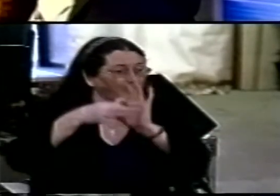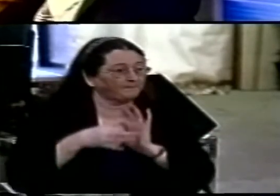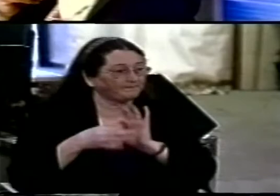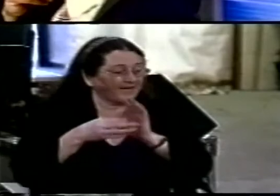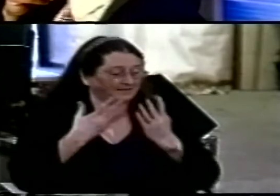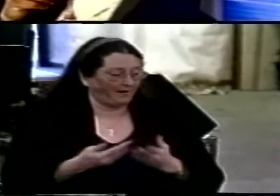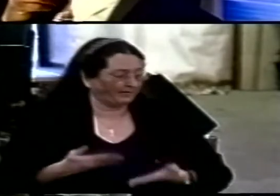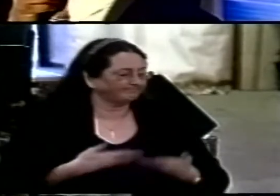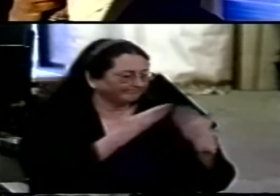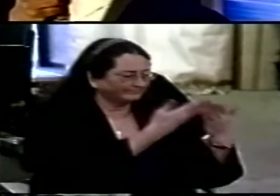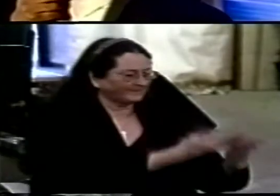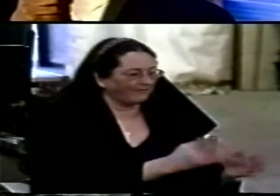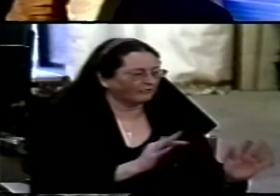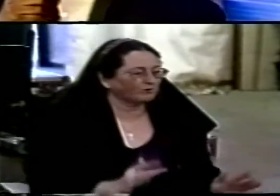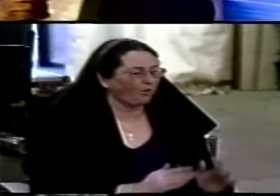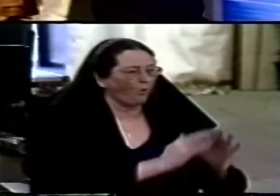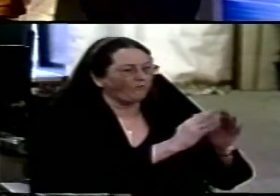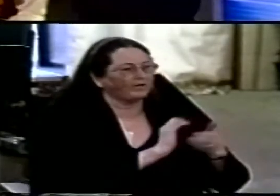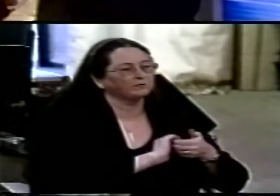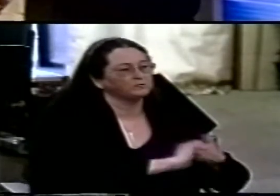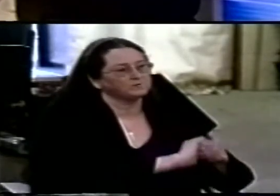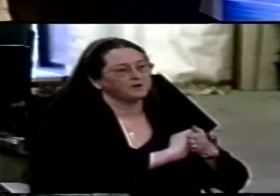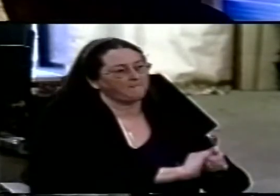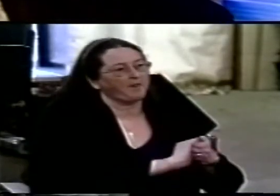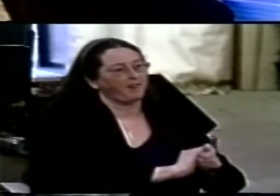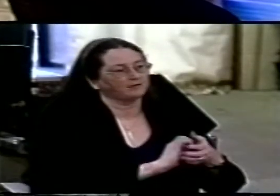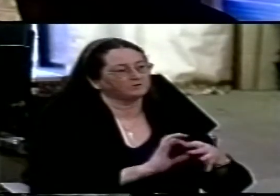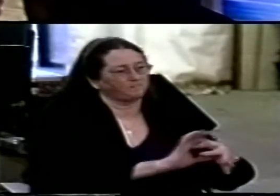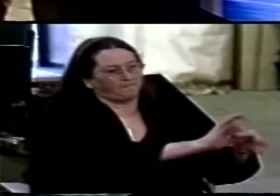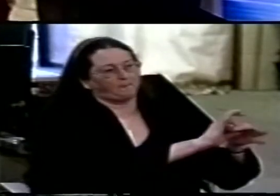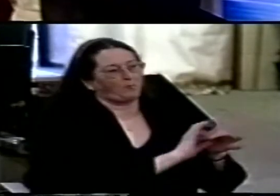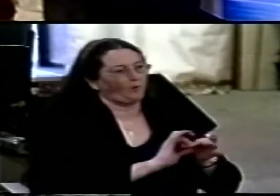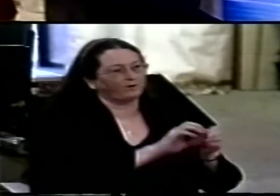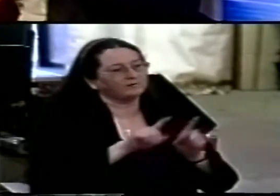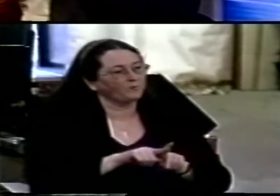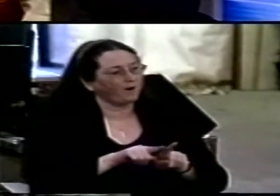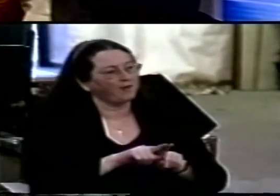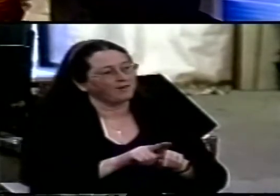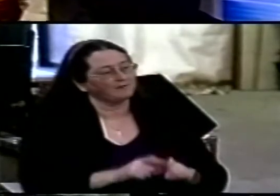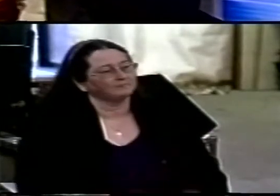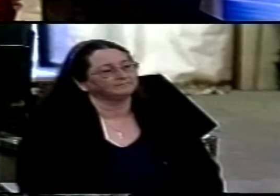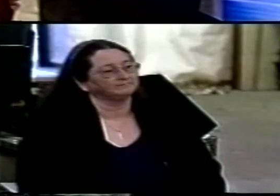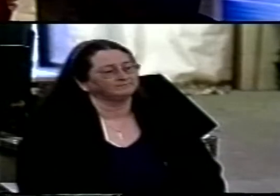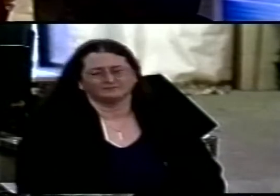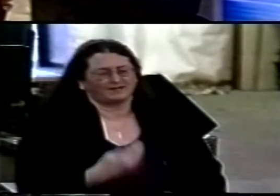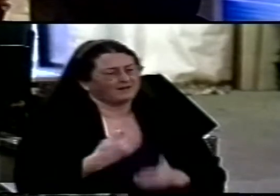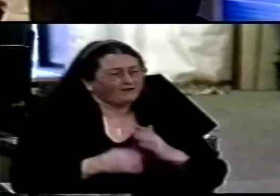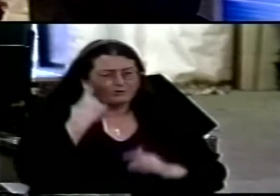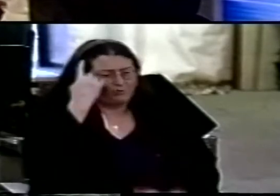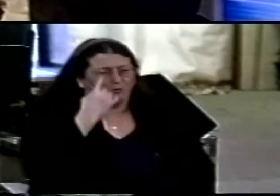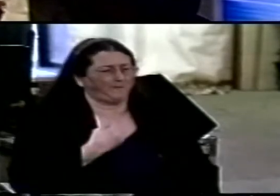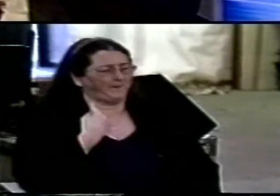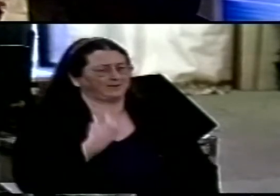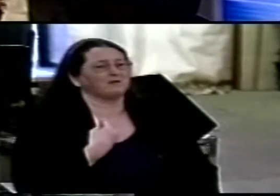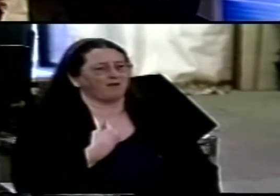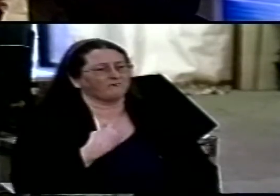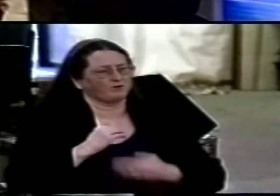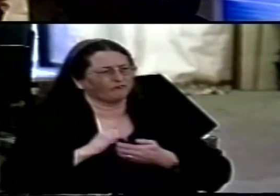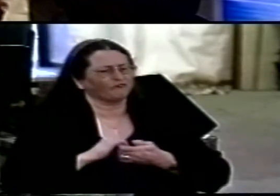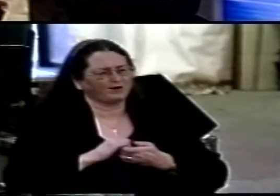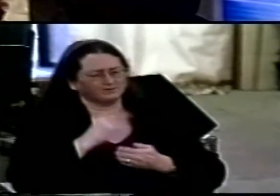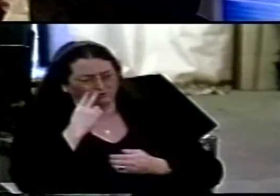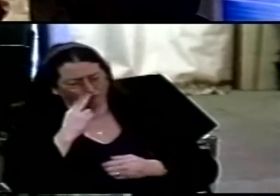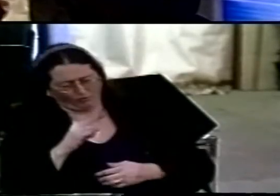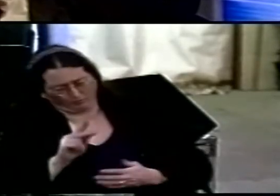I had never really thought about that until a colleague of mine pointed it out to me